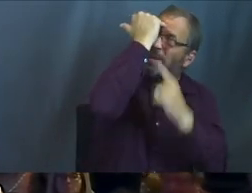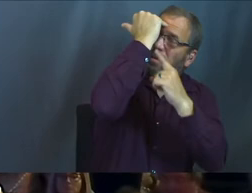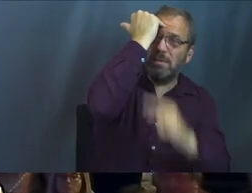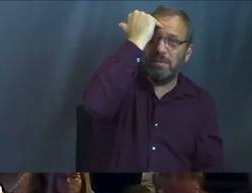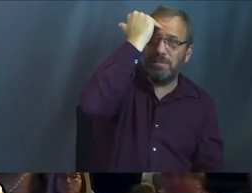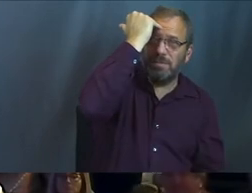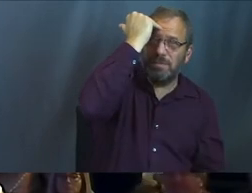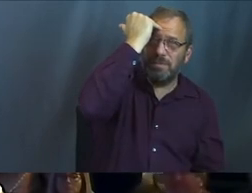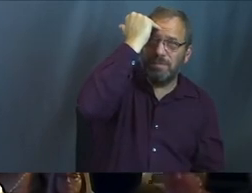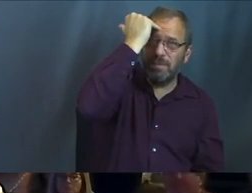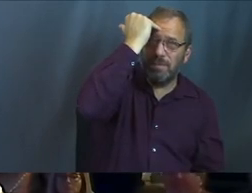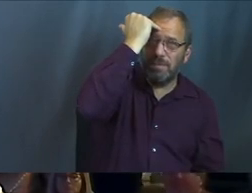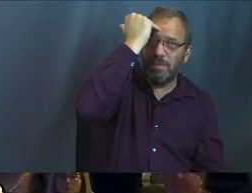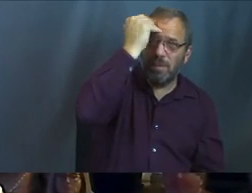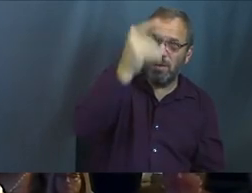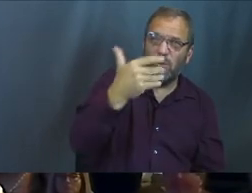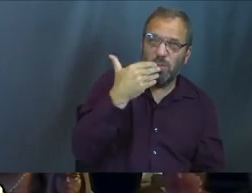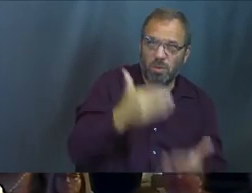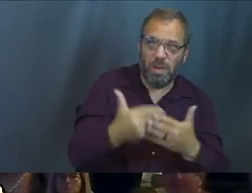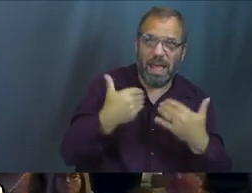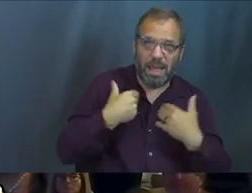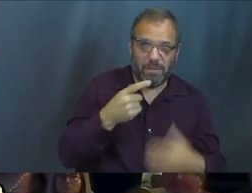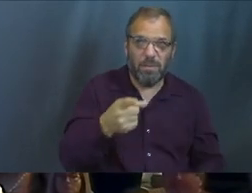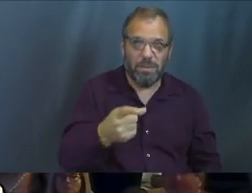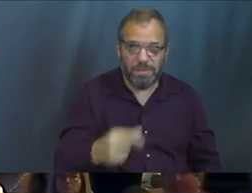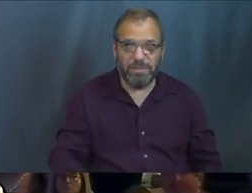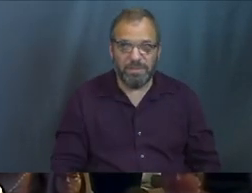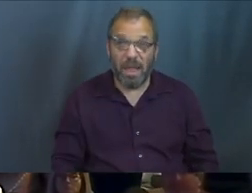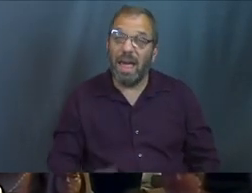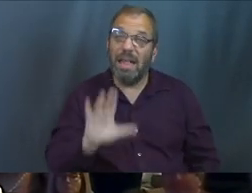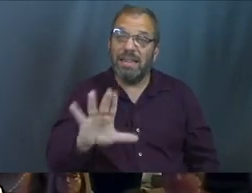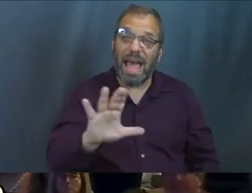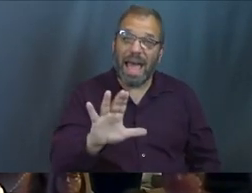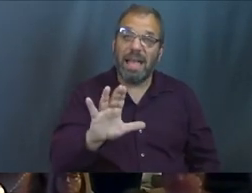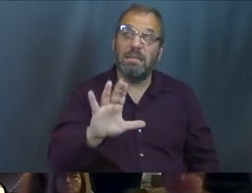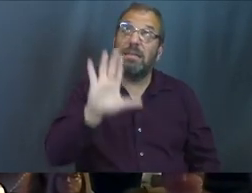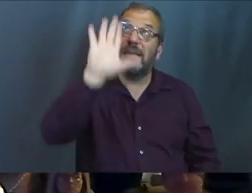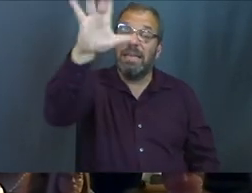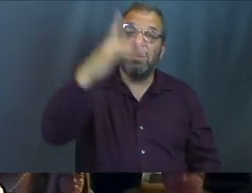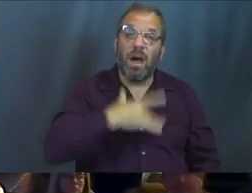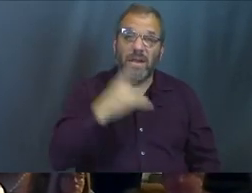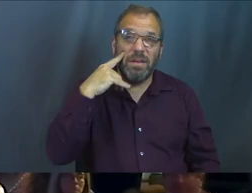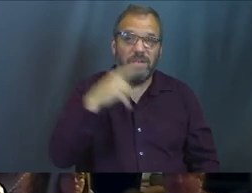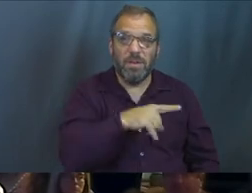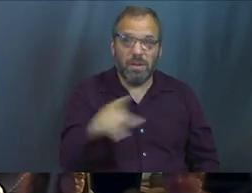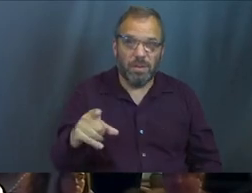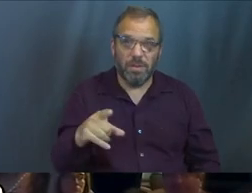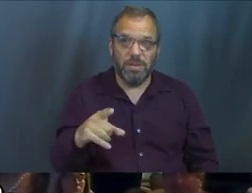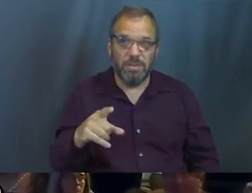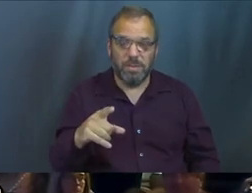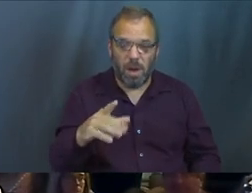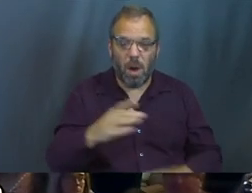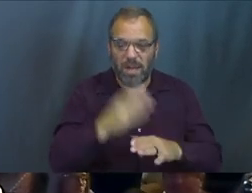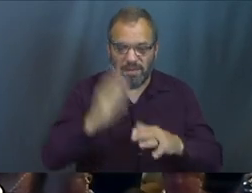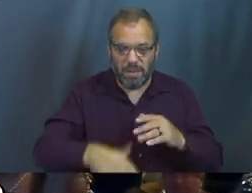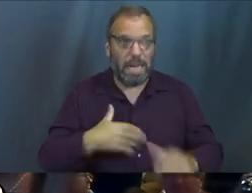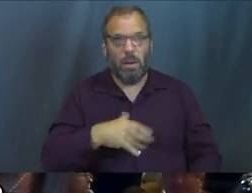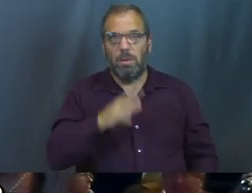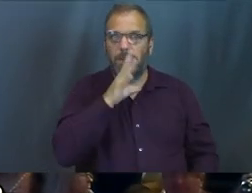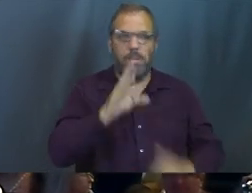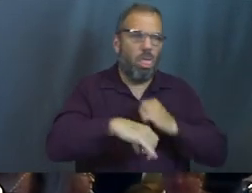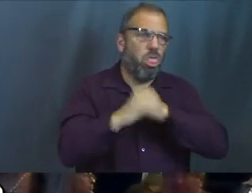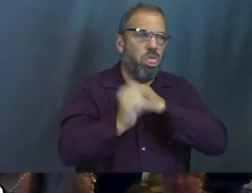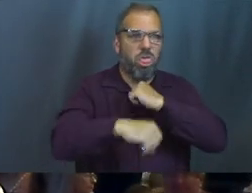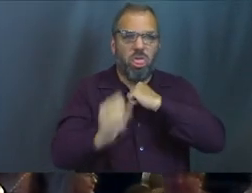Right now, you've got good. That's your heart for me. Okay, let's wrap this up. Talking too much.